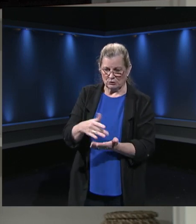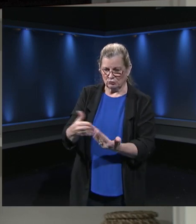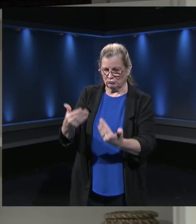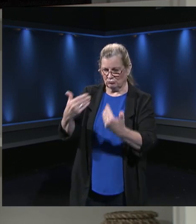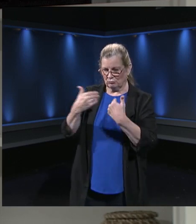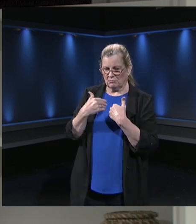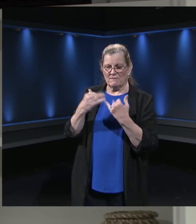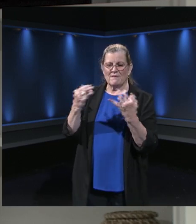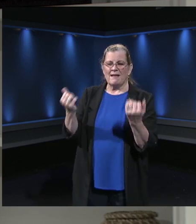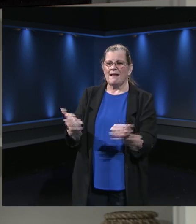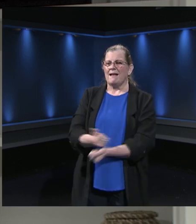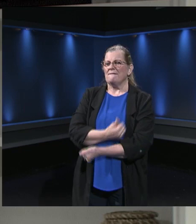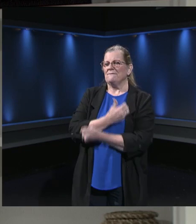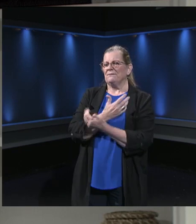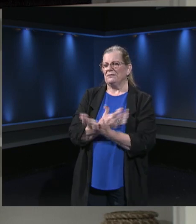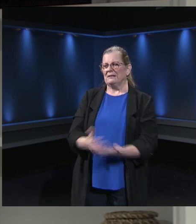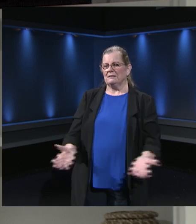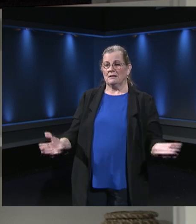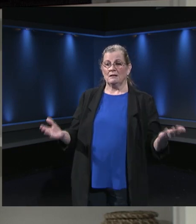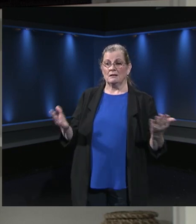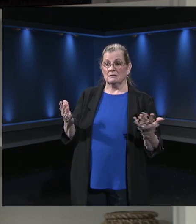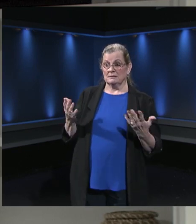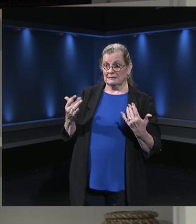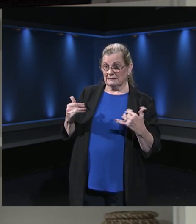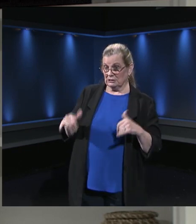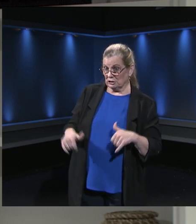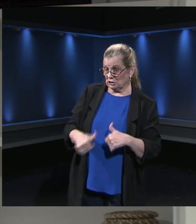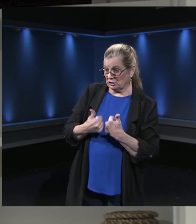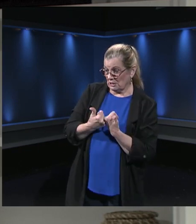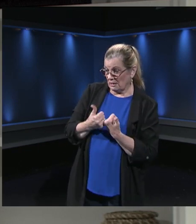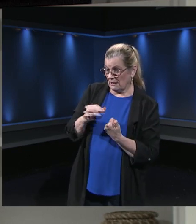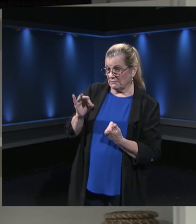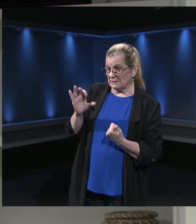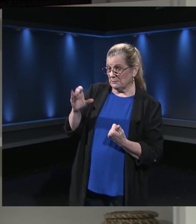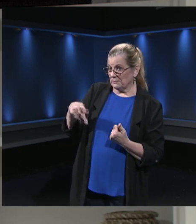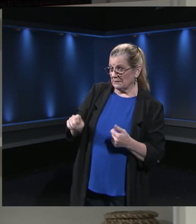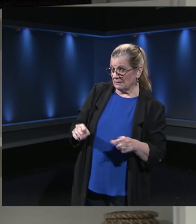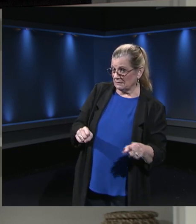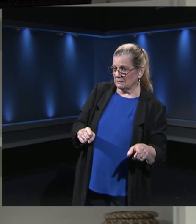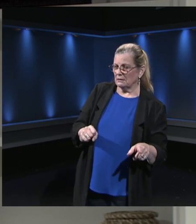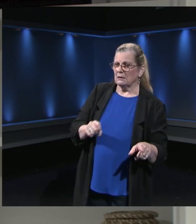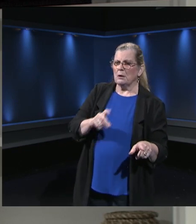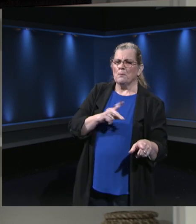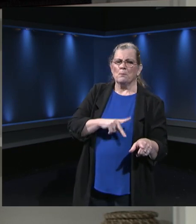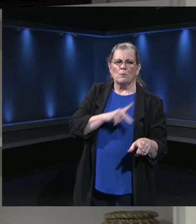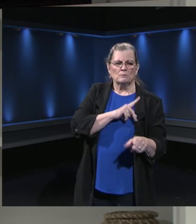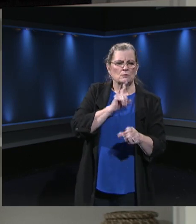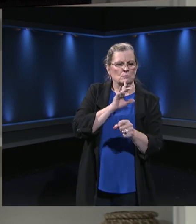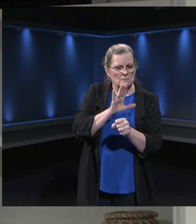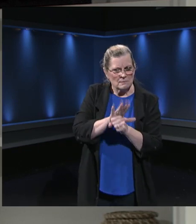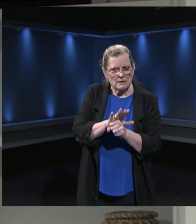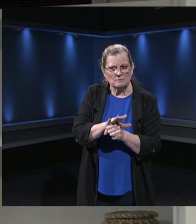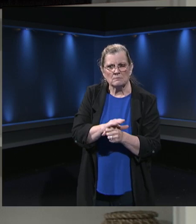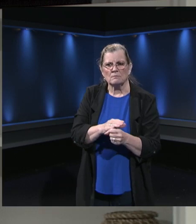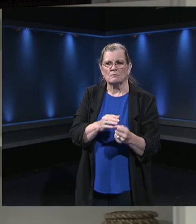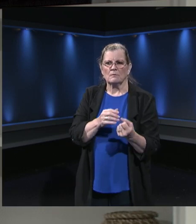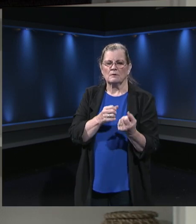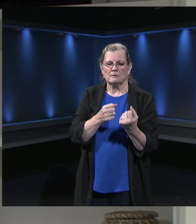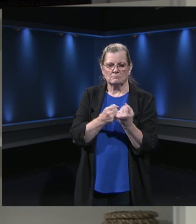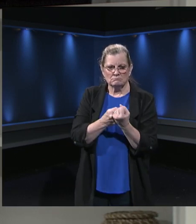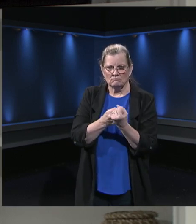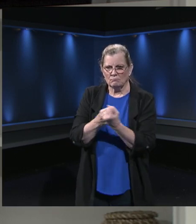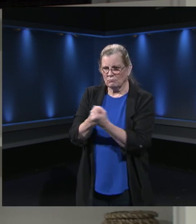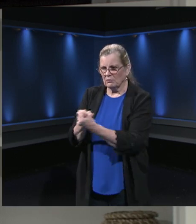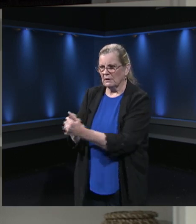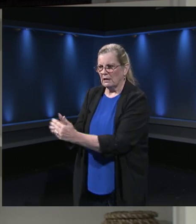I challenged our school system this year to make personal and professional commitments to equity. Mm And we need to lead with